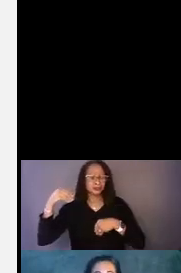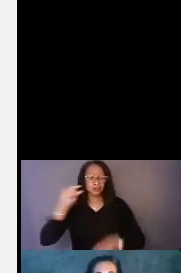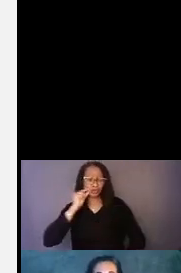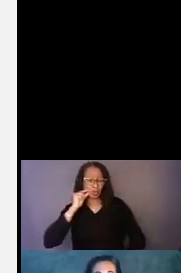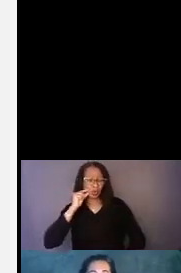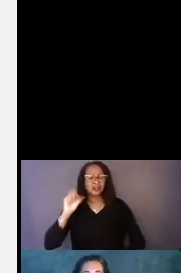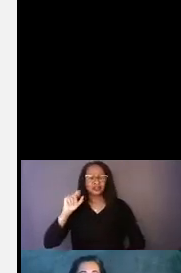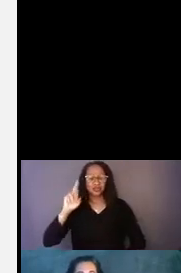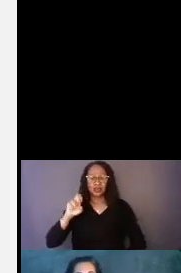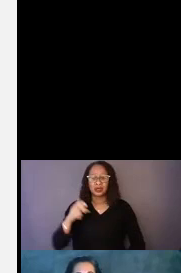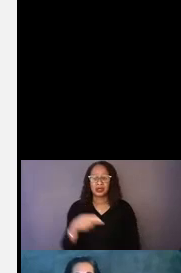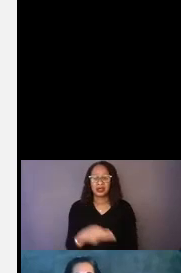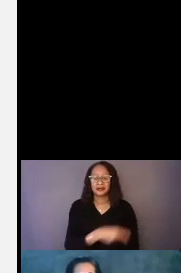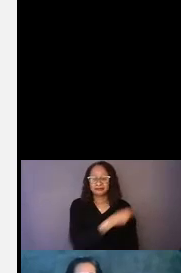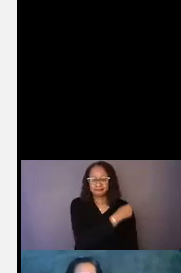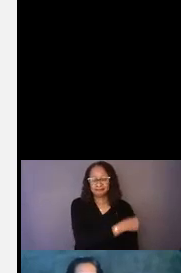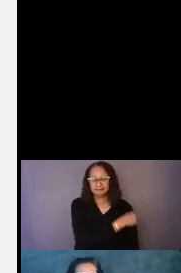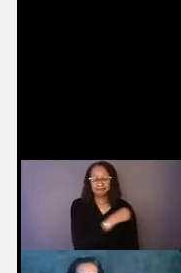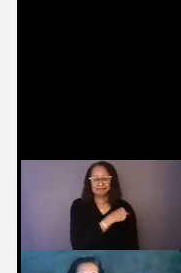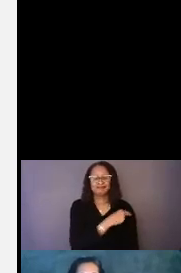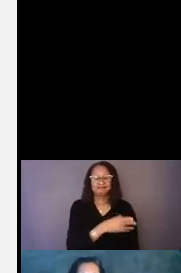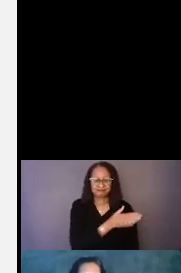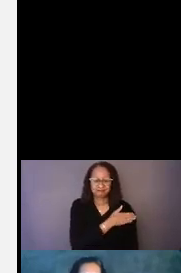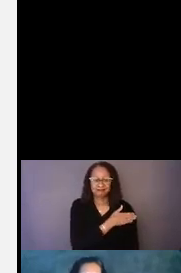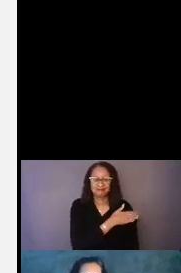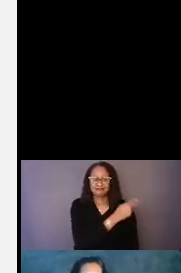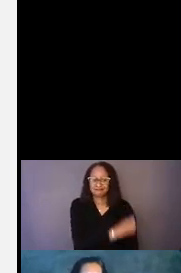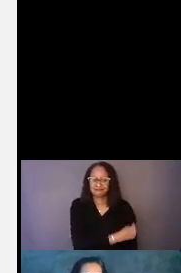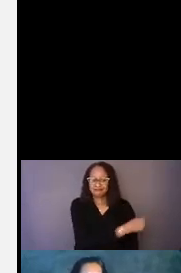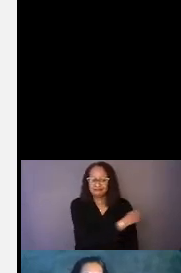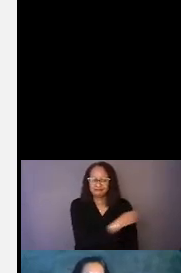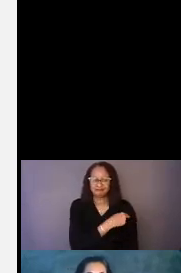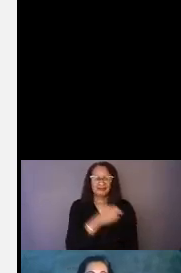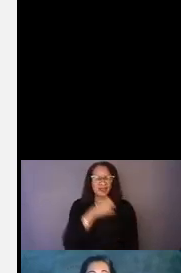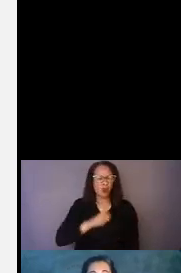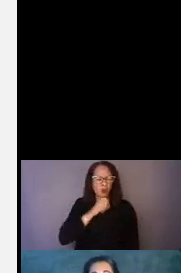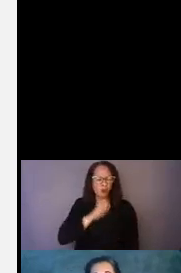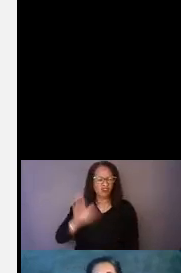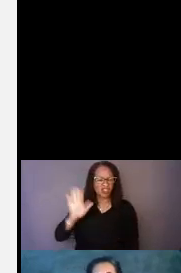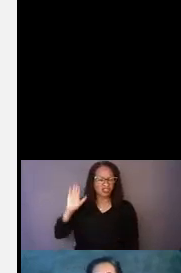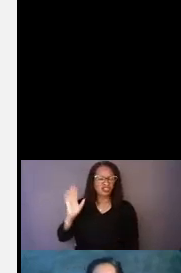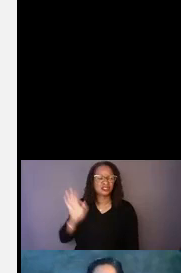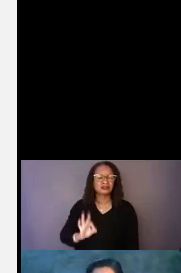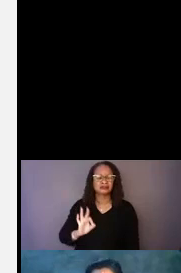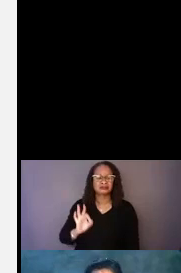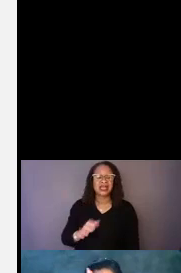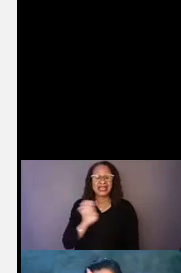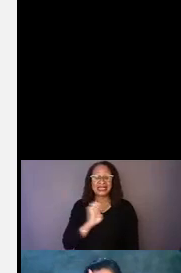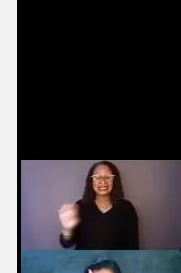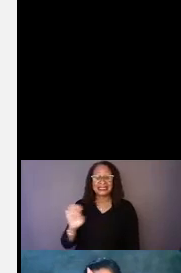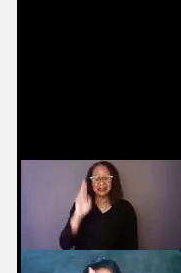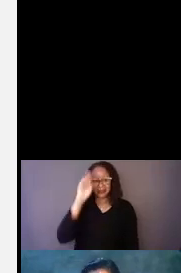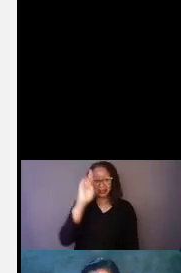H Hospital for that sleeve, I think old fashioned. But in the East Coast, there's hospital